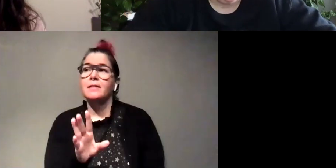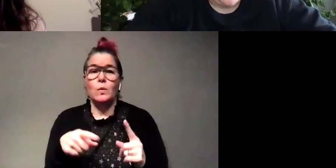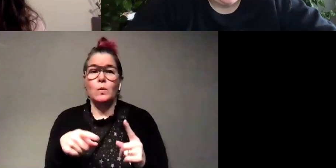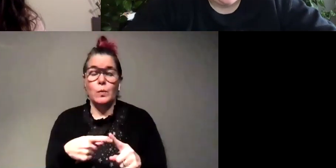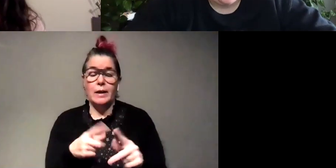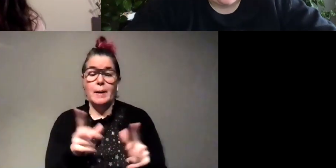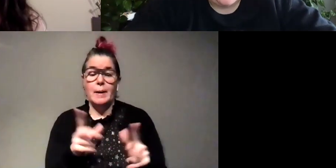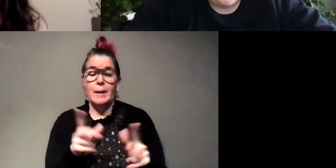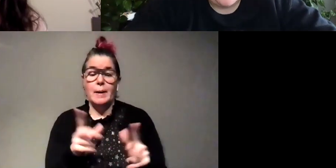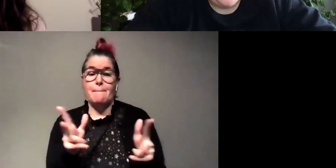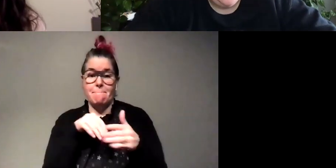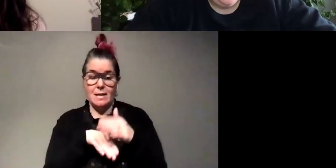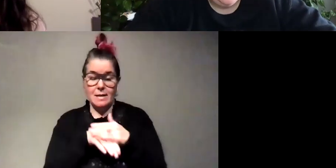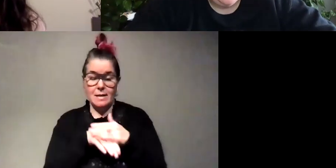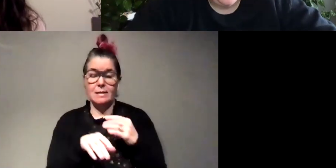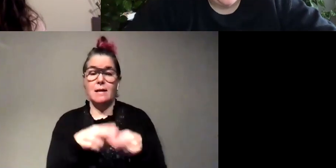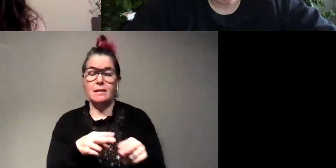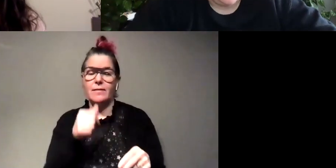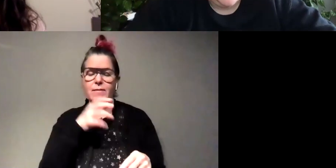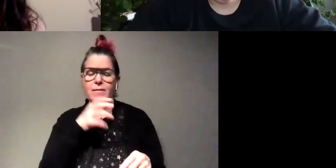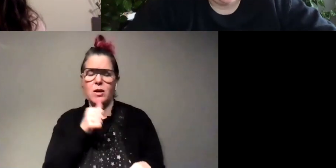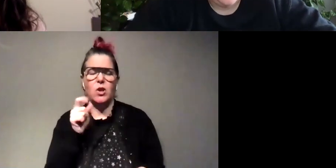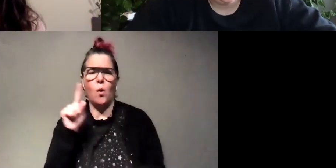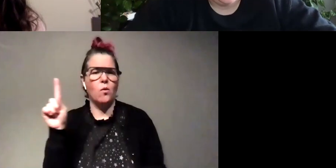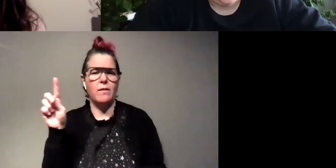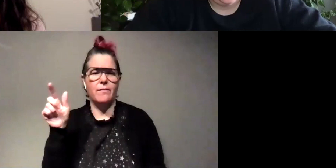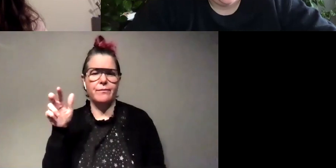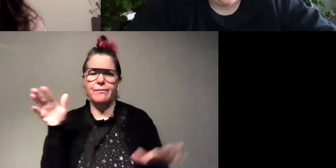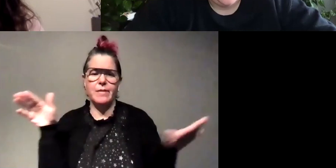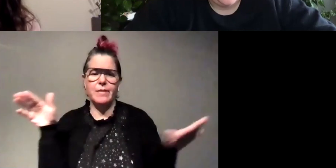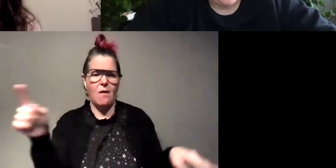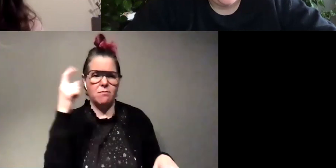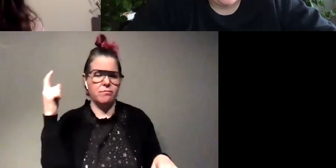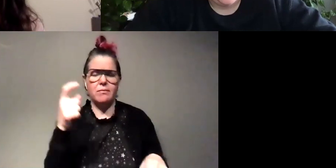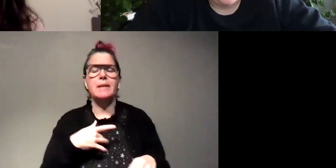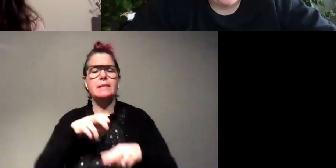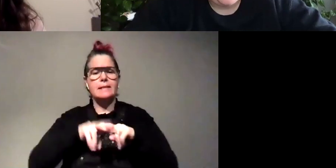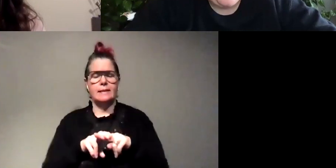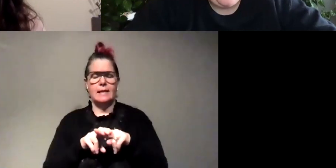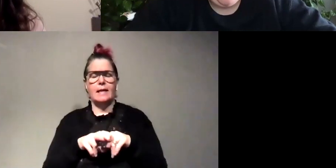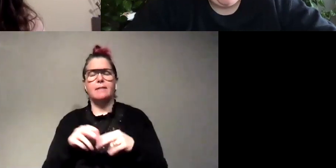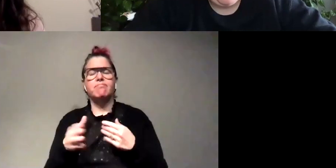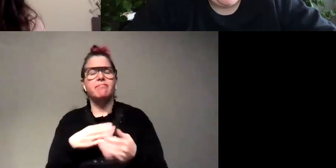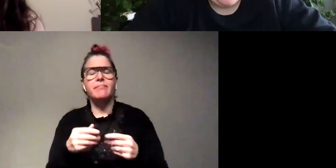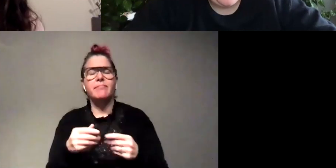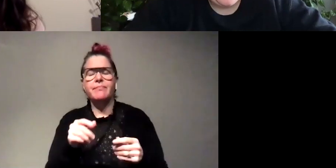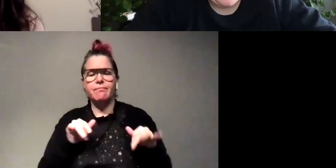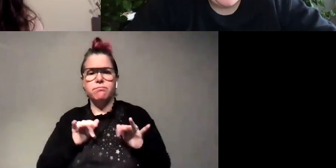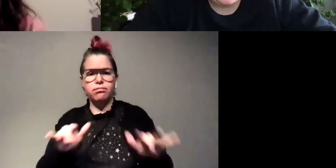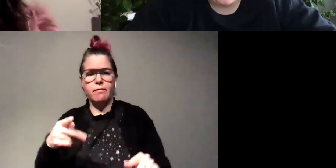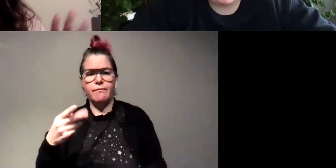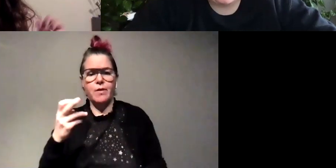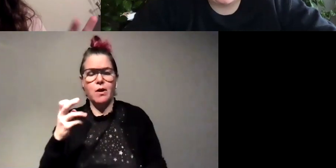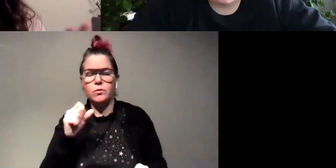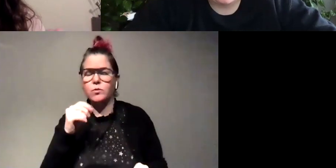the females usually don't fly around they're the ones sitting and so whether it's pheromones or light they will sit there and admit their